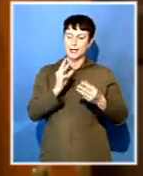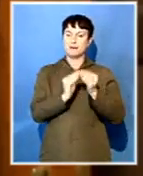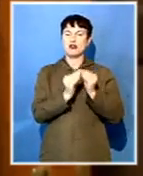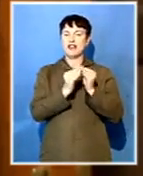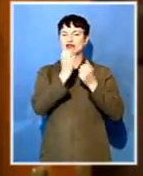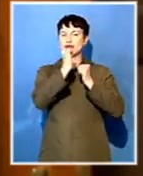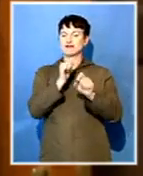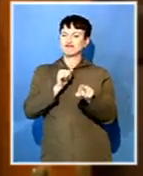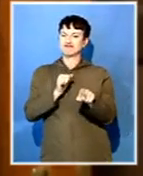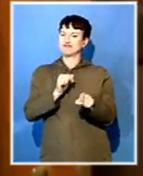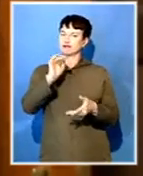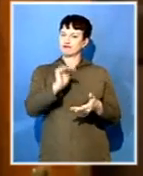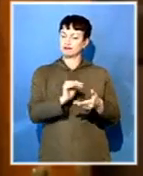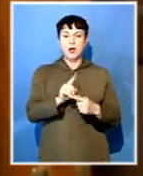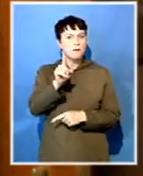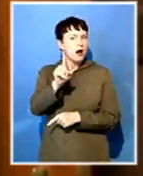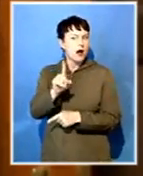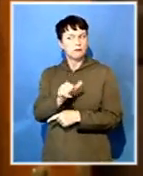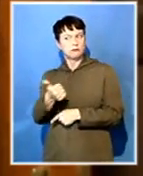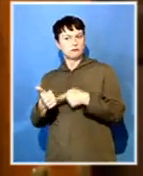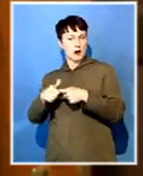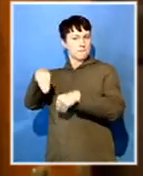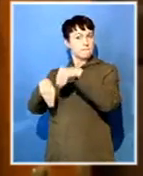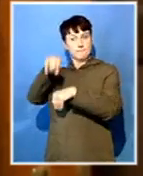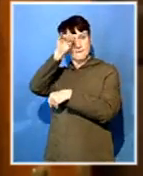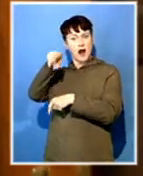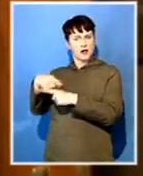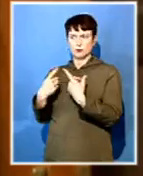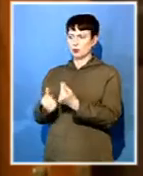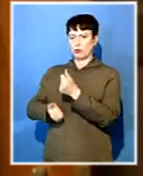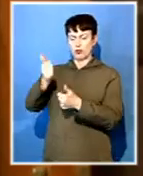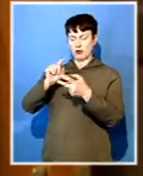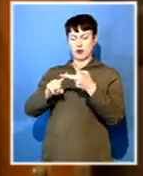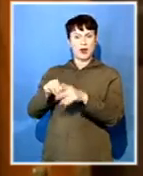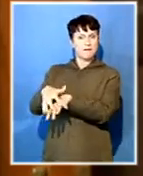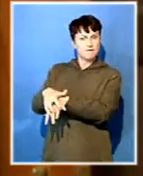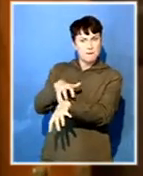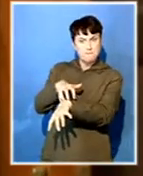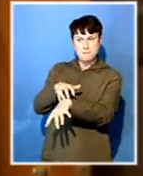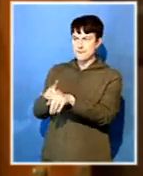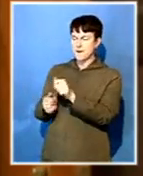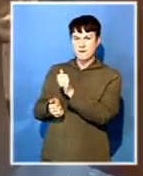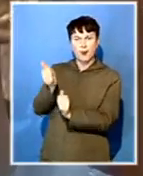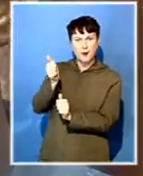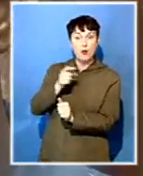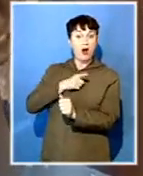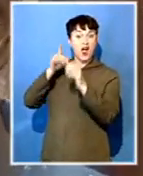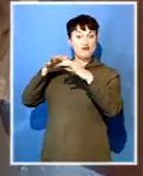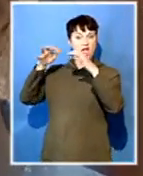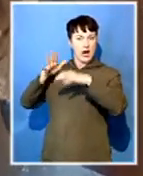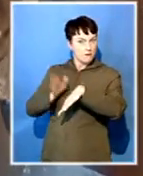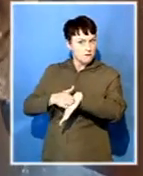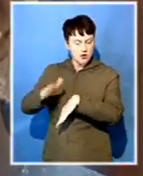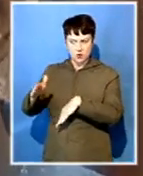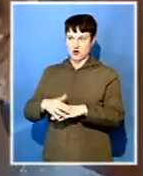not to do well. But on the other hand, mining is doing very well, given the commodity prices. Agriculture is doing very well, given that the drought has receded. We have